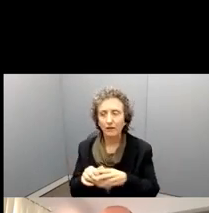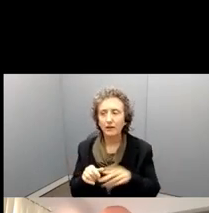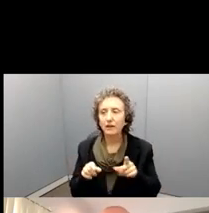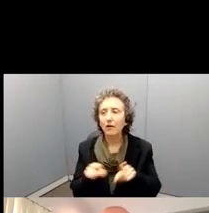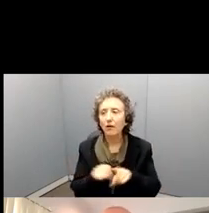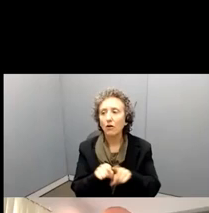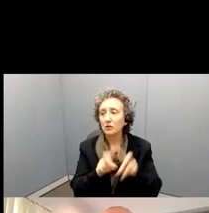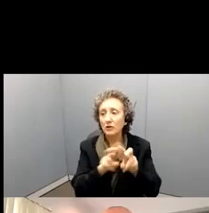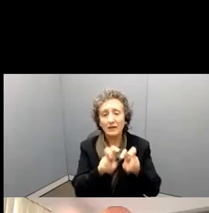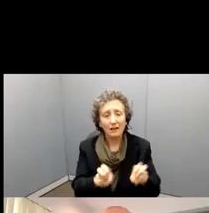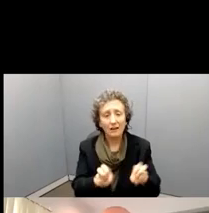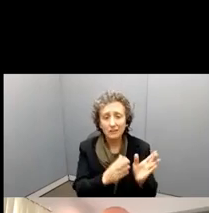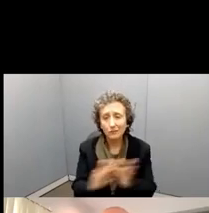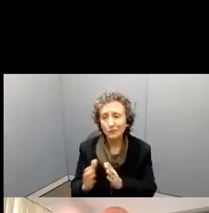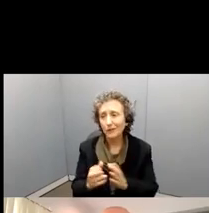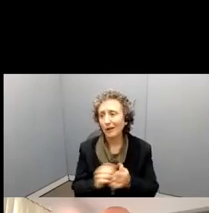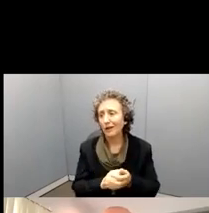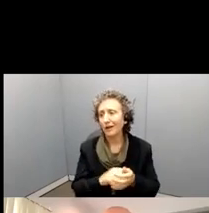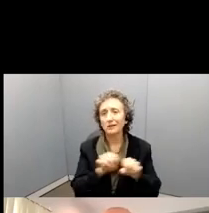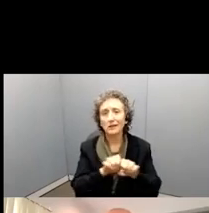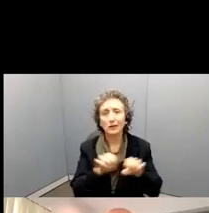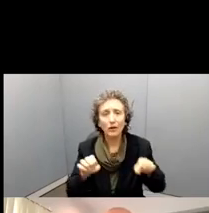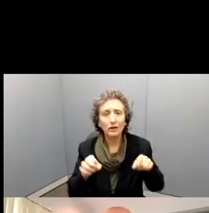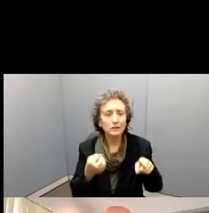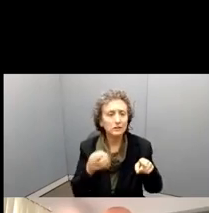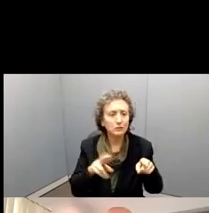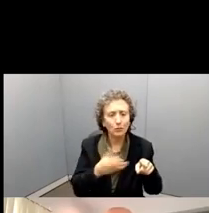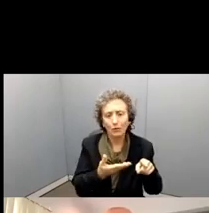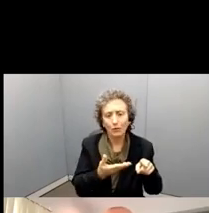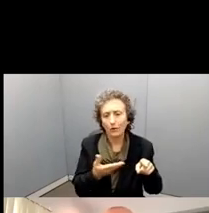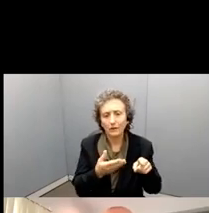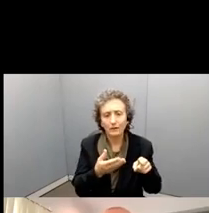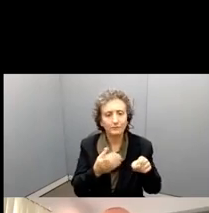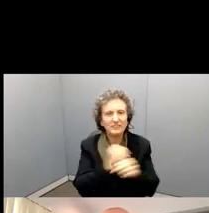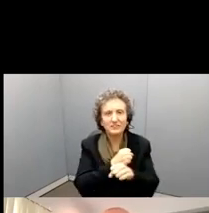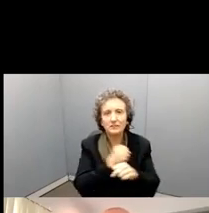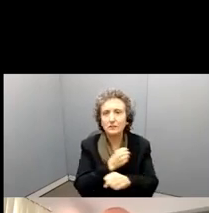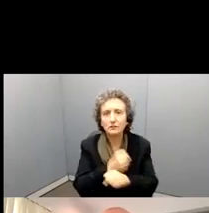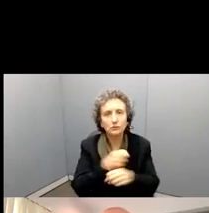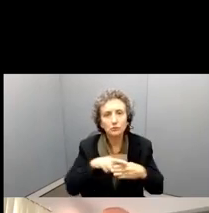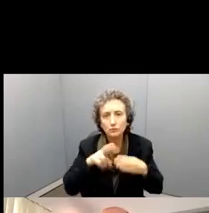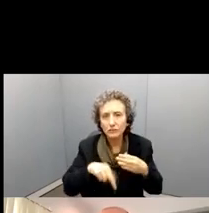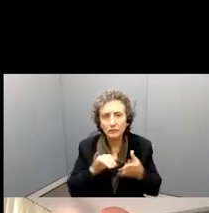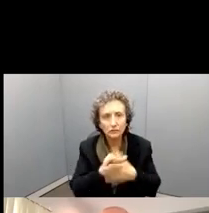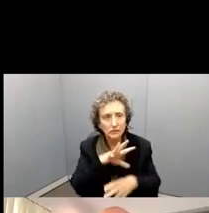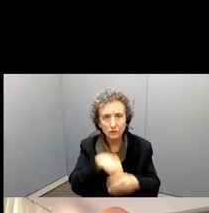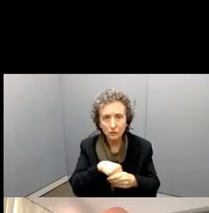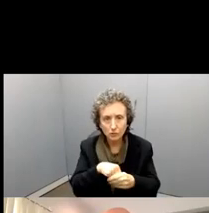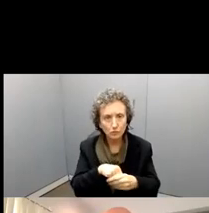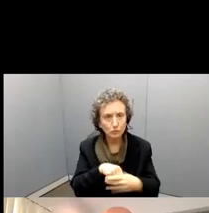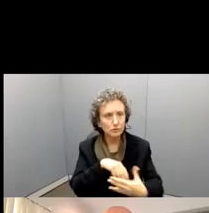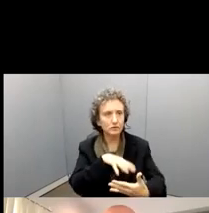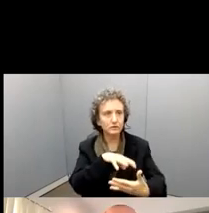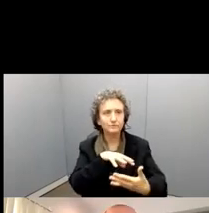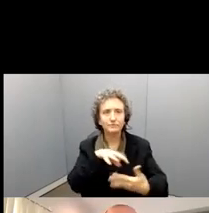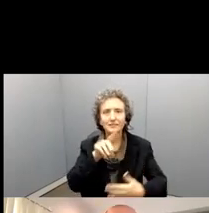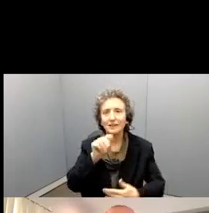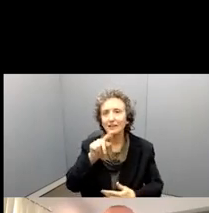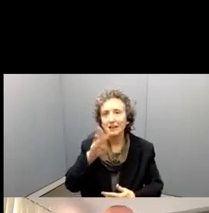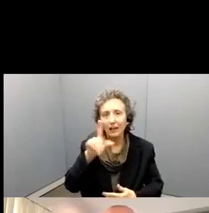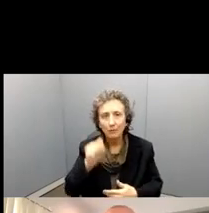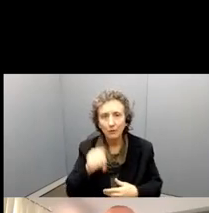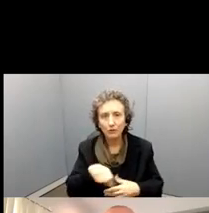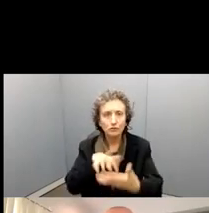equations, those things too, for statistical research, that's very helpful. Tables and charts, pictures from